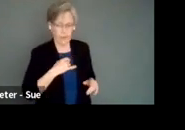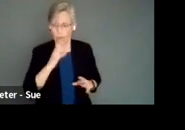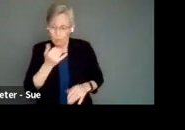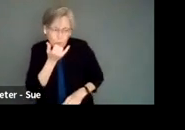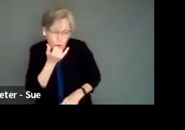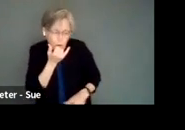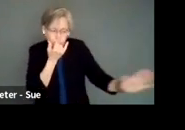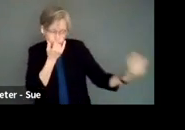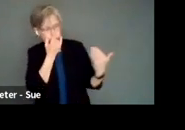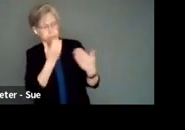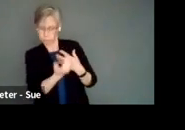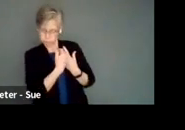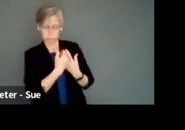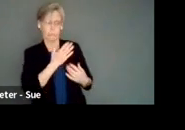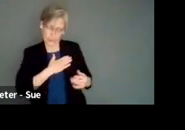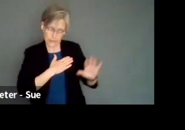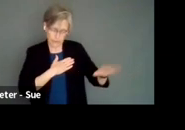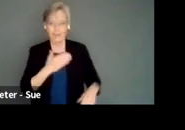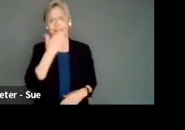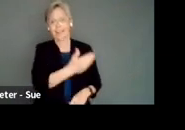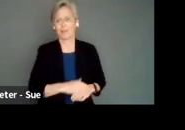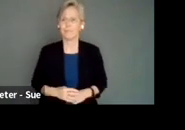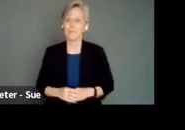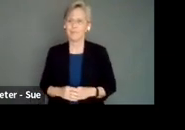and jump on in. Okay, thank you for that.